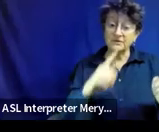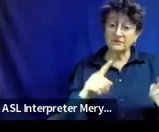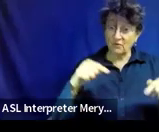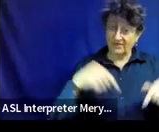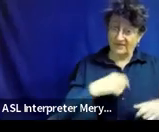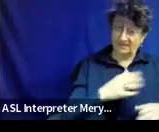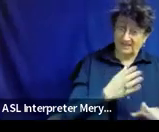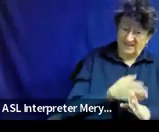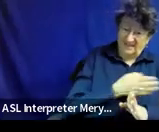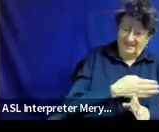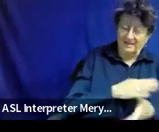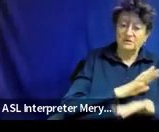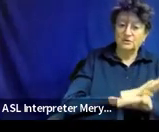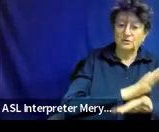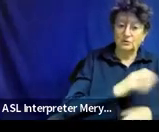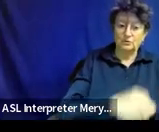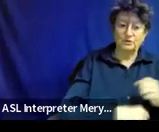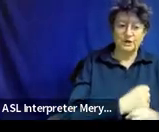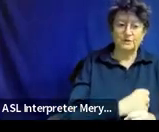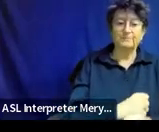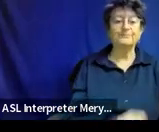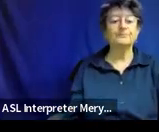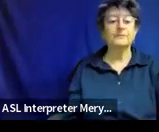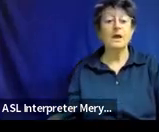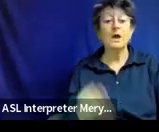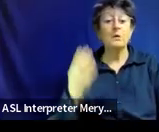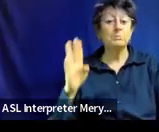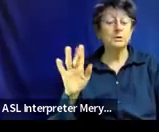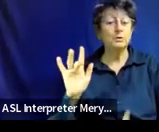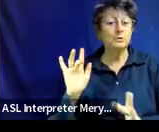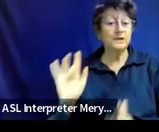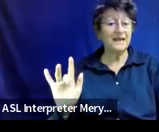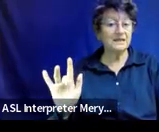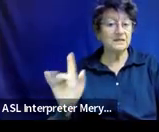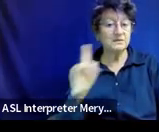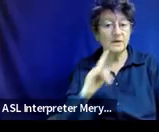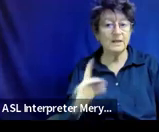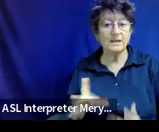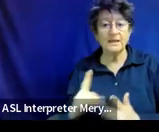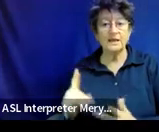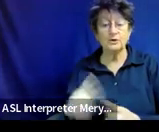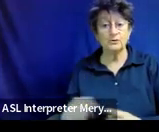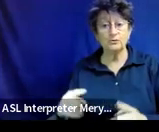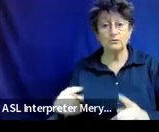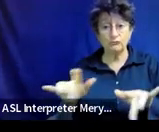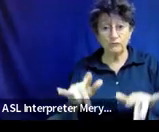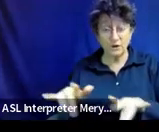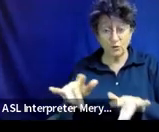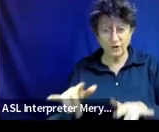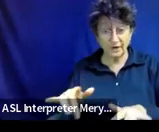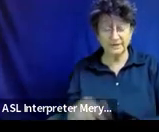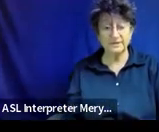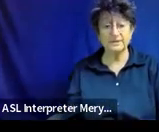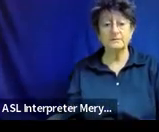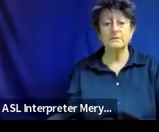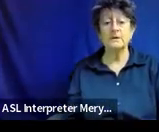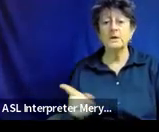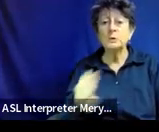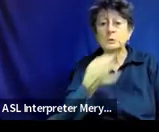the first part of the year. The blue links do take you to the recordings. These are the upcoming ones.